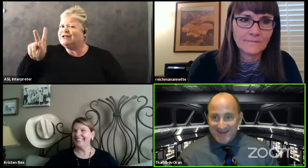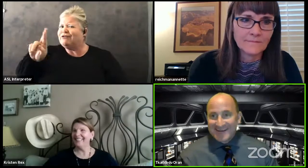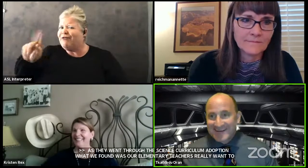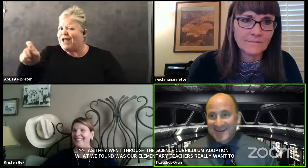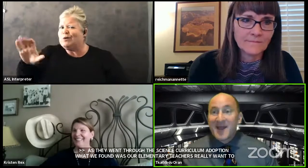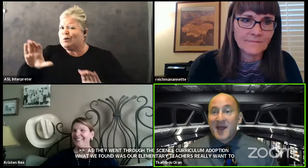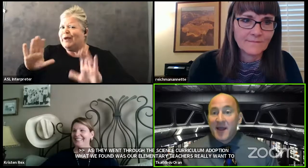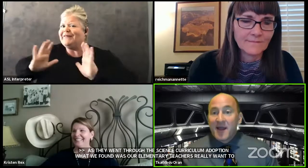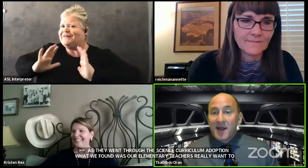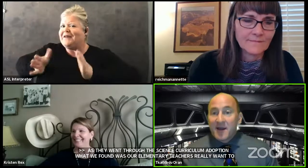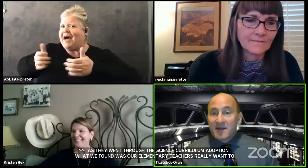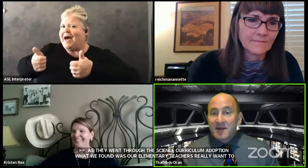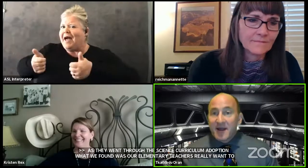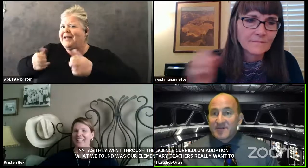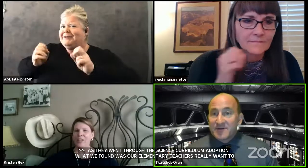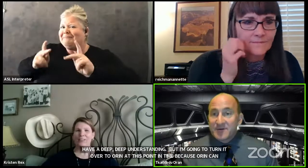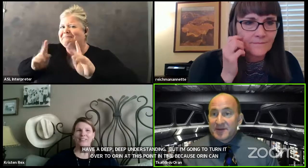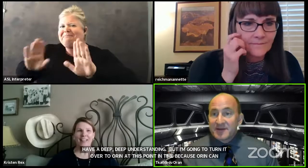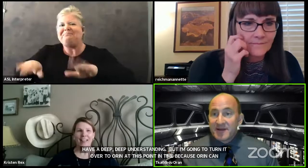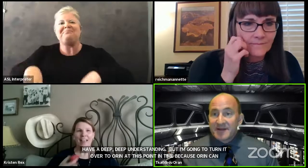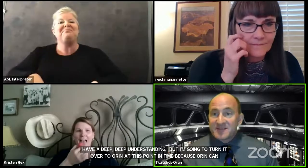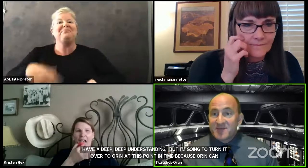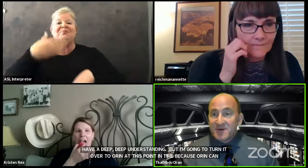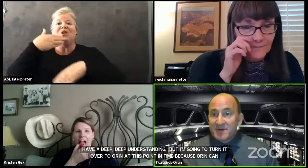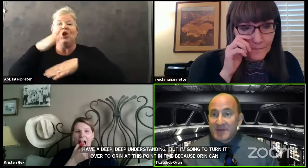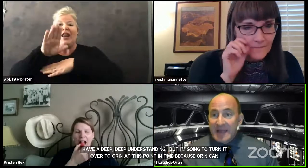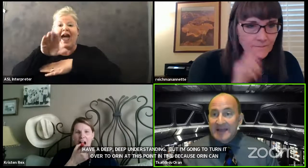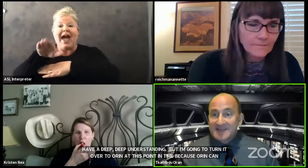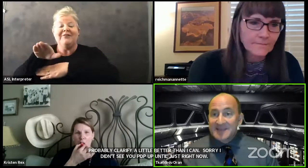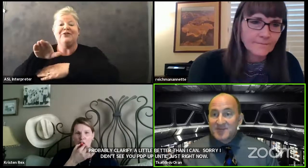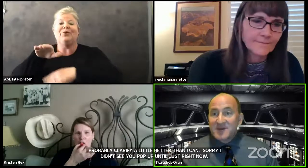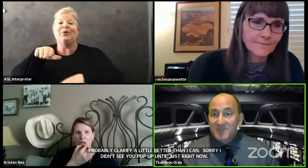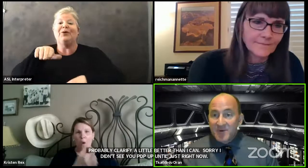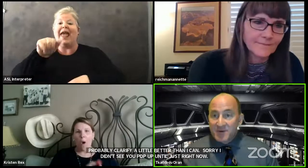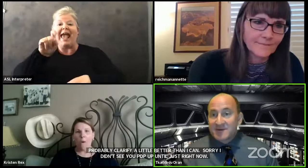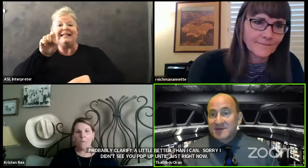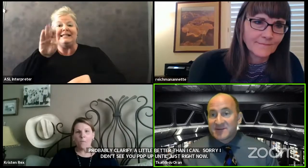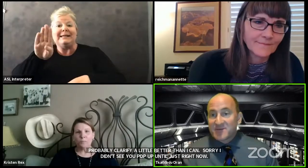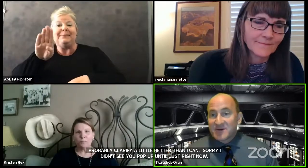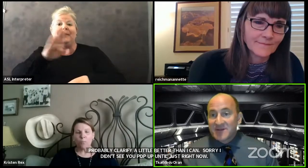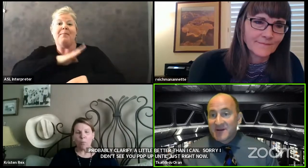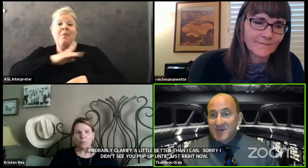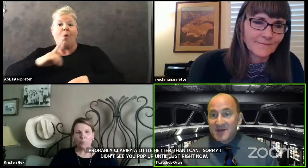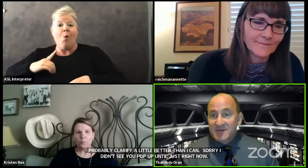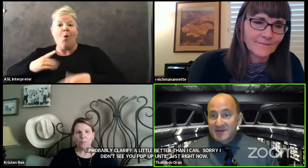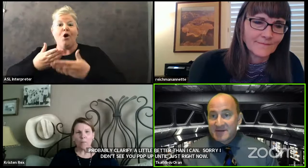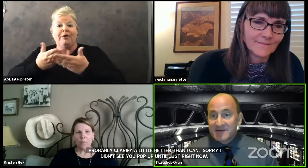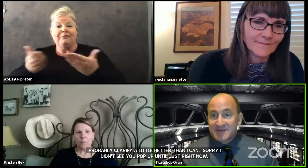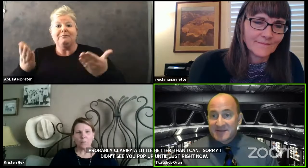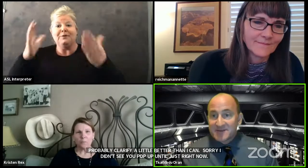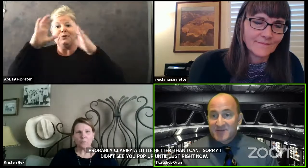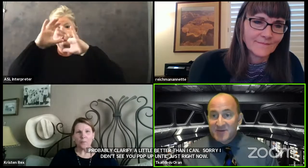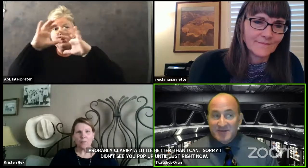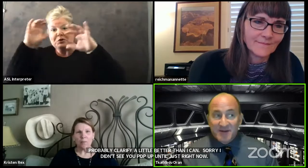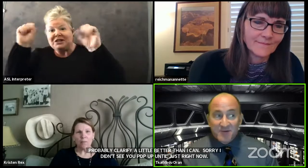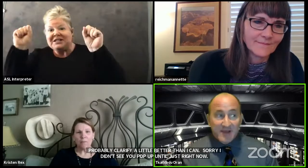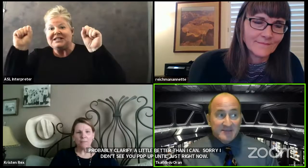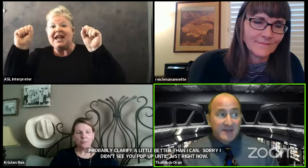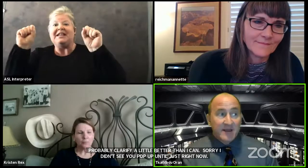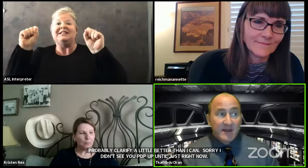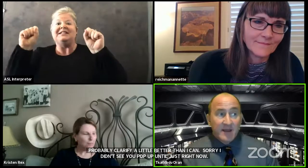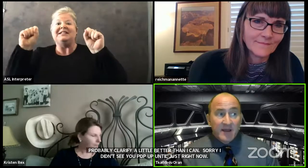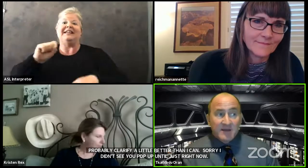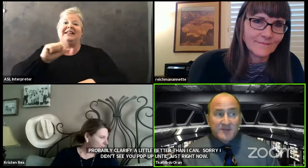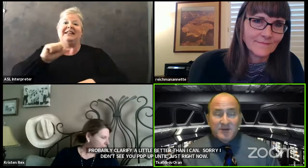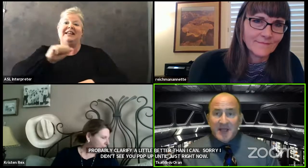good afternoon asd board asdb board superintendent reichman assistant superintendent